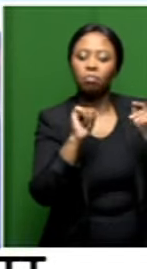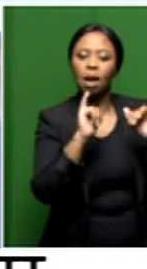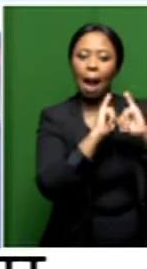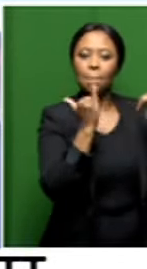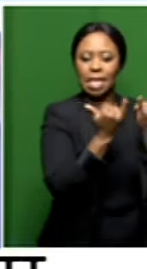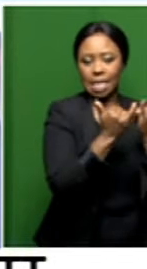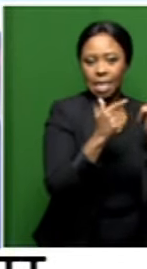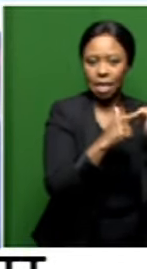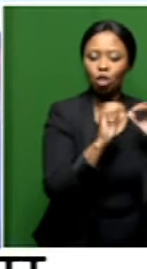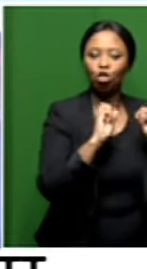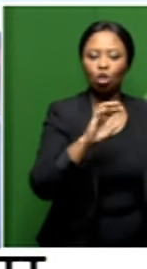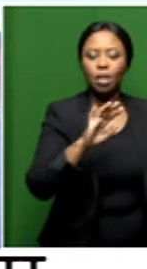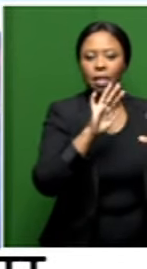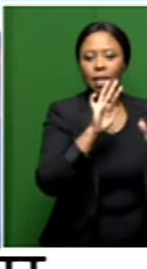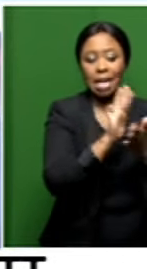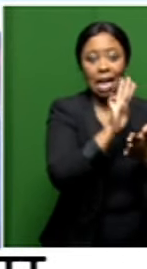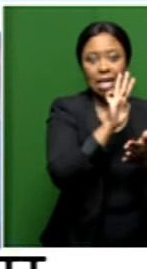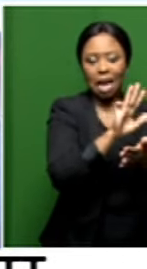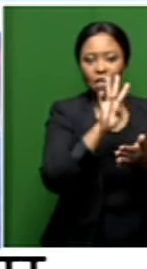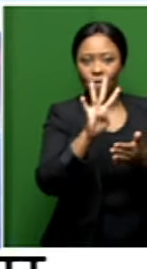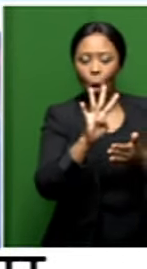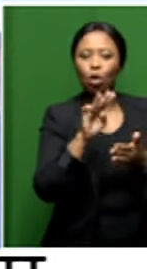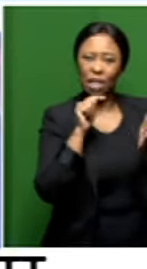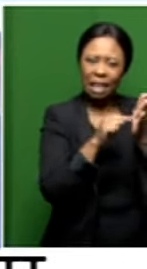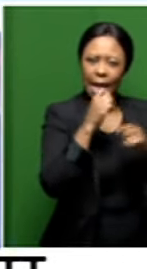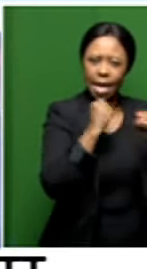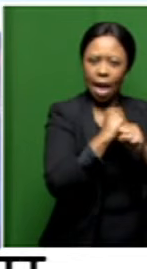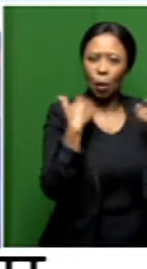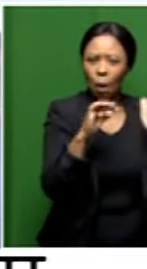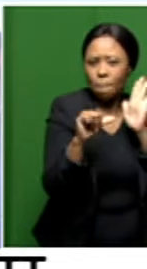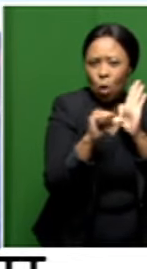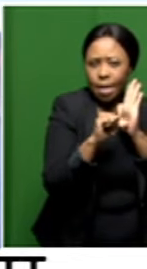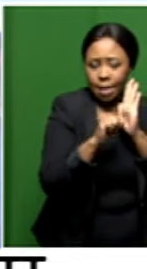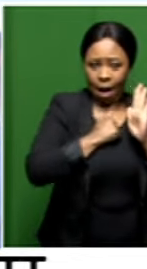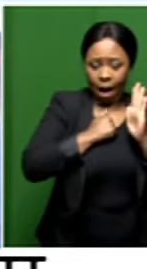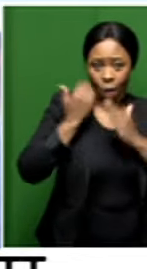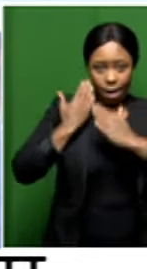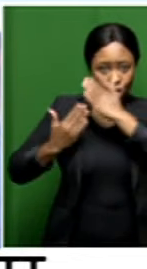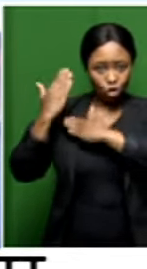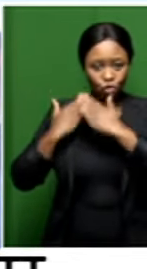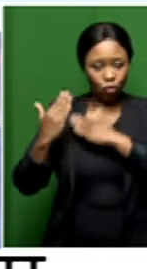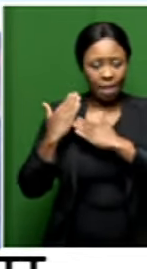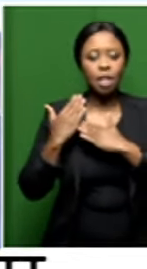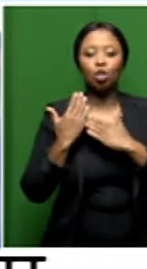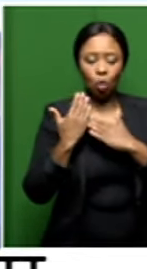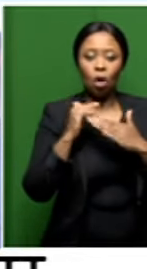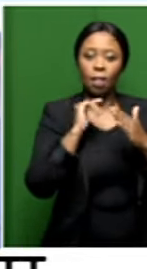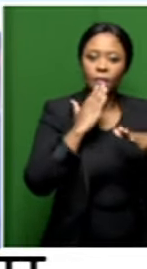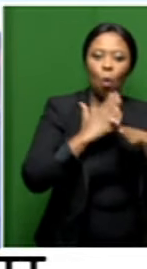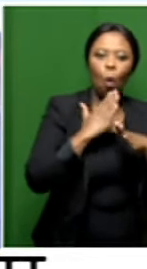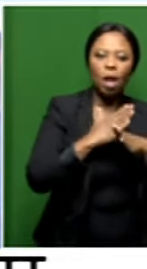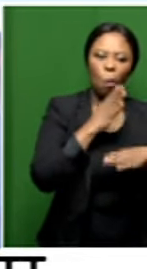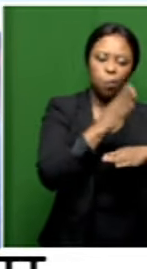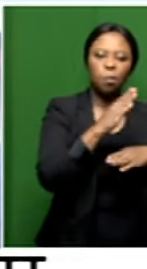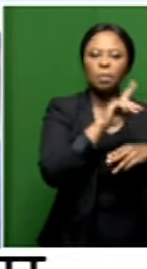which is a critical year in our history. So and and these works by